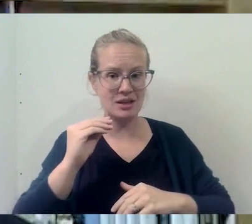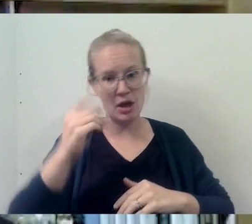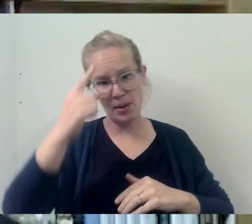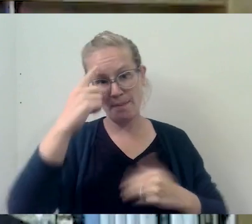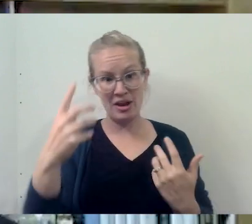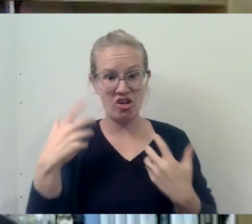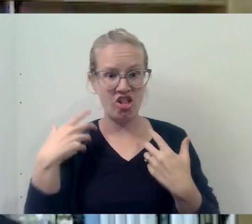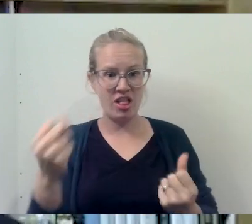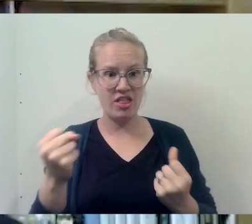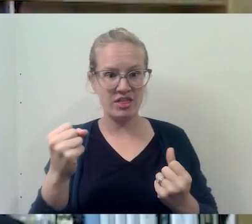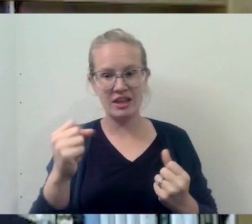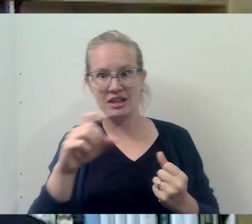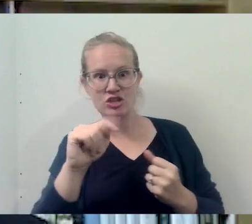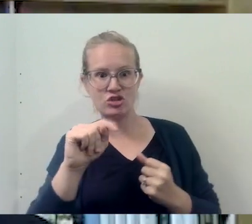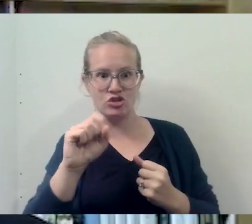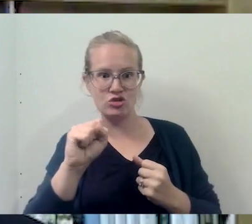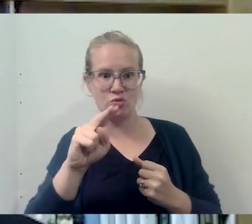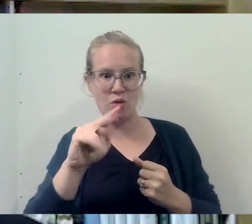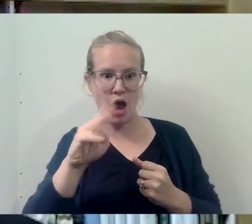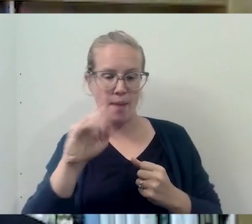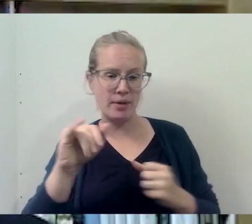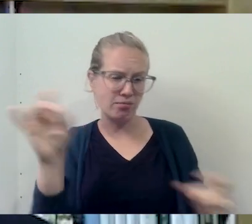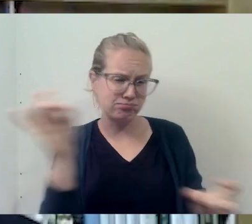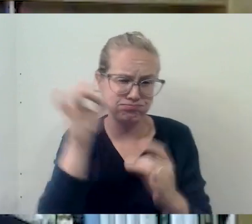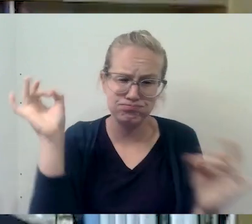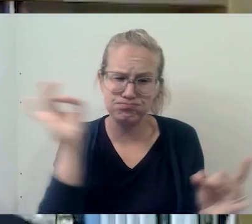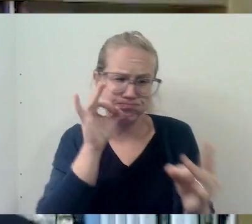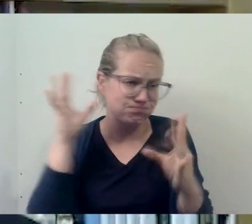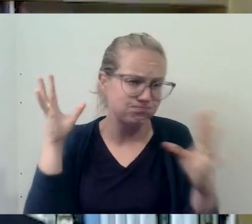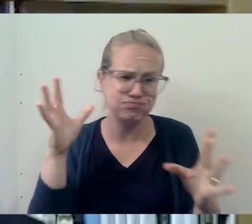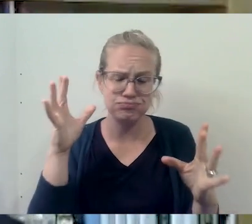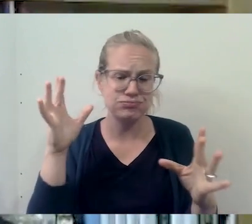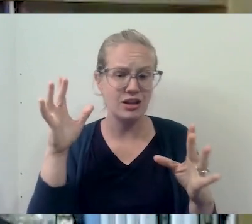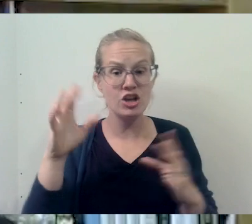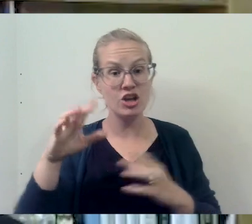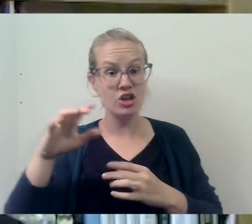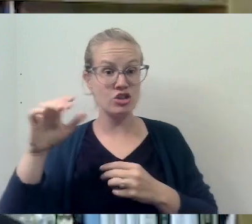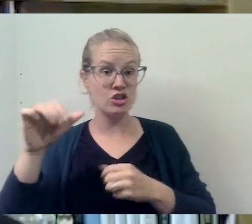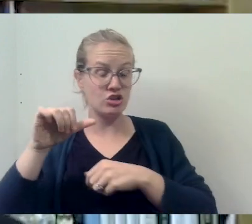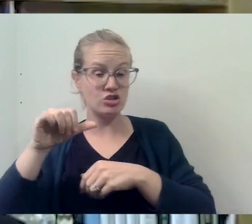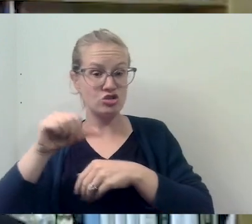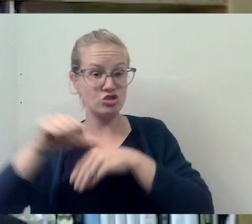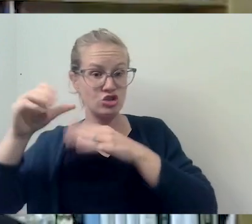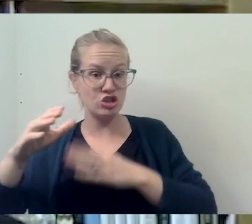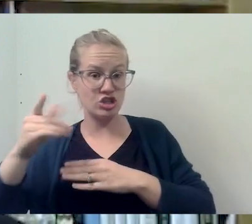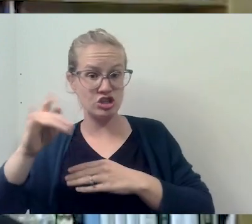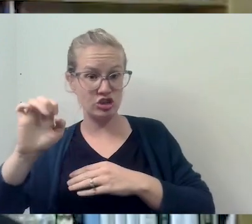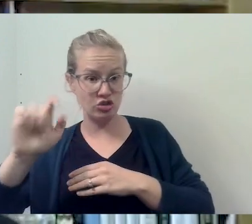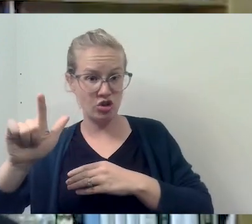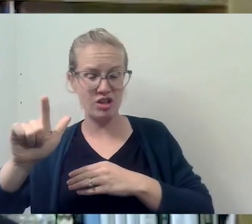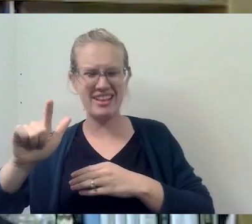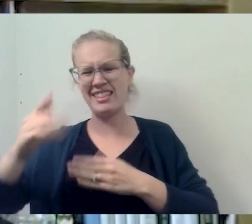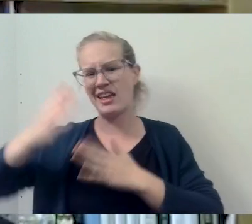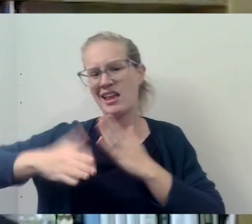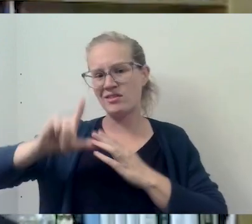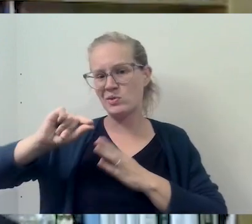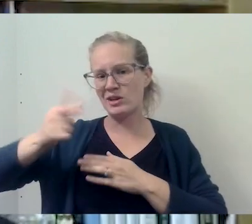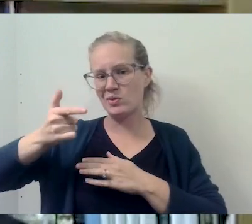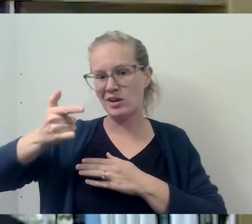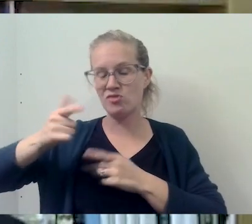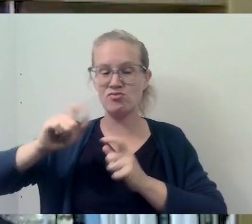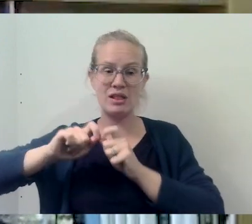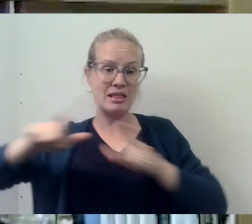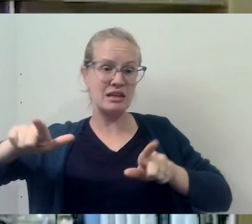mental health tsunami, in that the Surgeon General released at the end of 2021 an